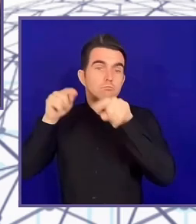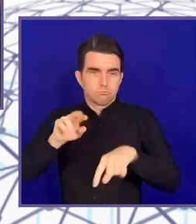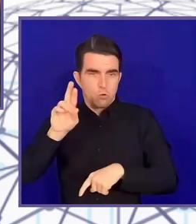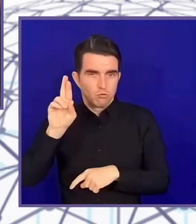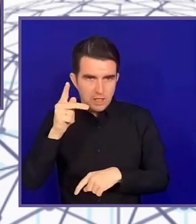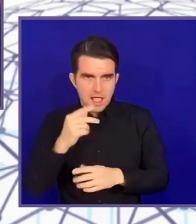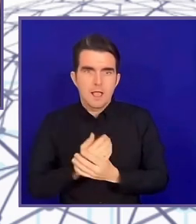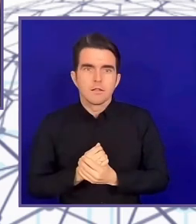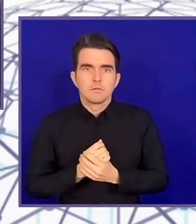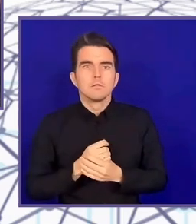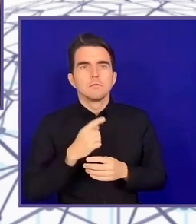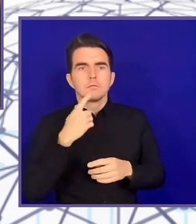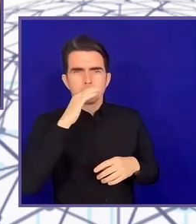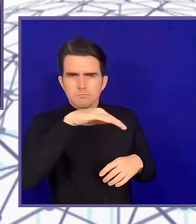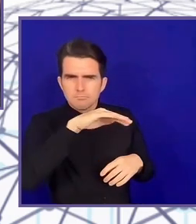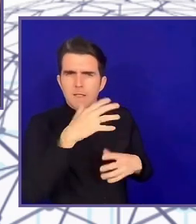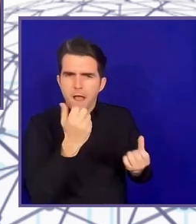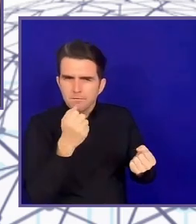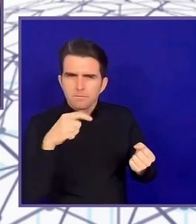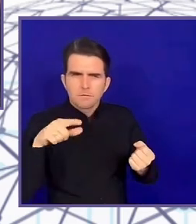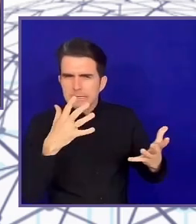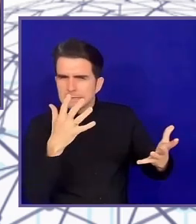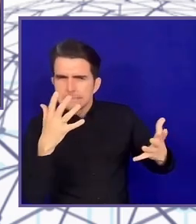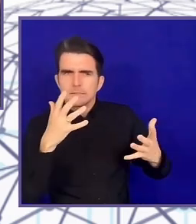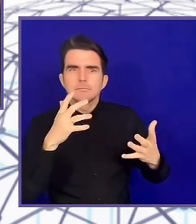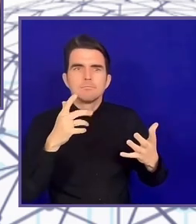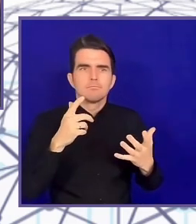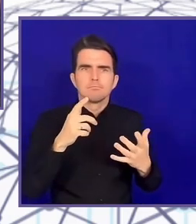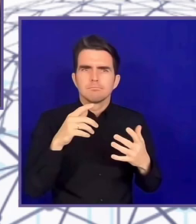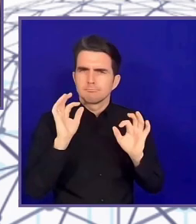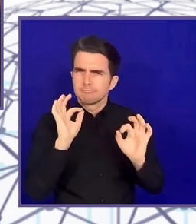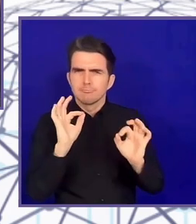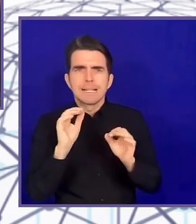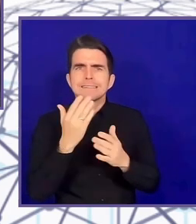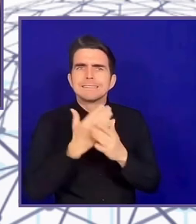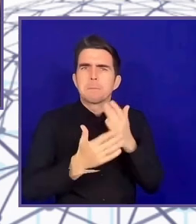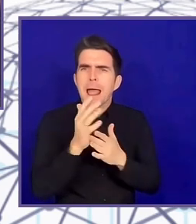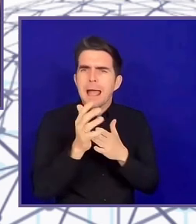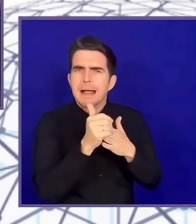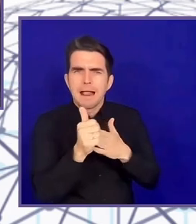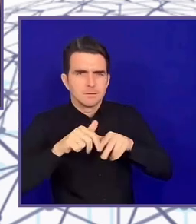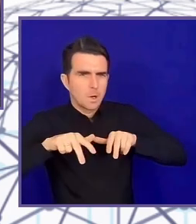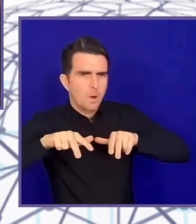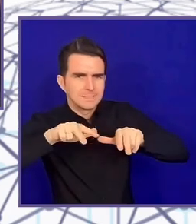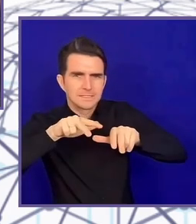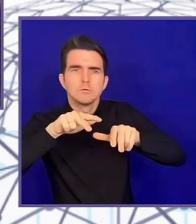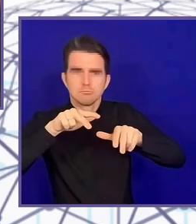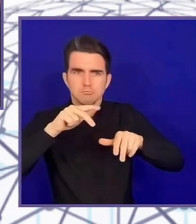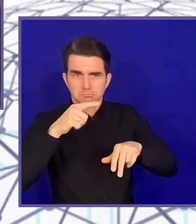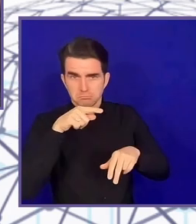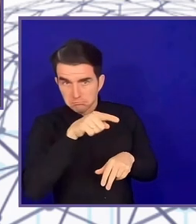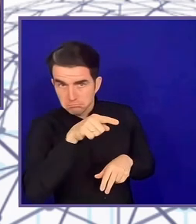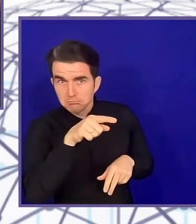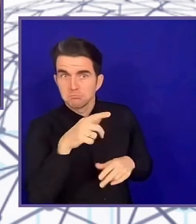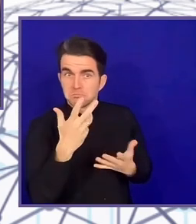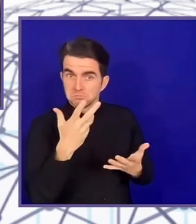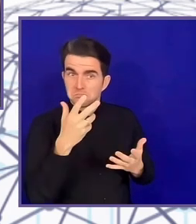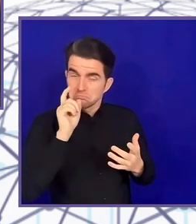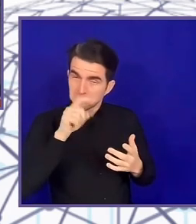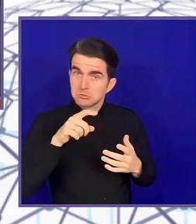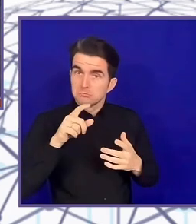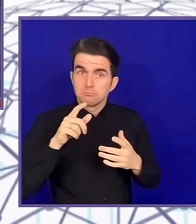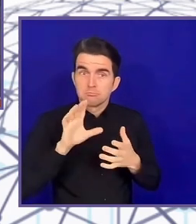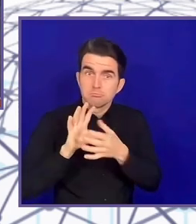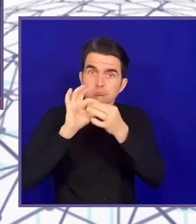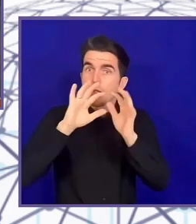map, but I haven't done Italy yet. Sorry. Thank you. I think there's a lot of questions